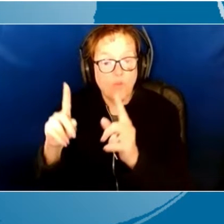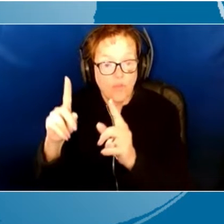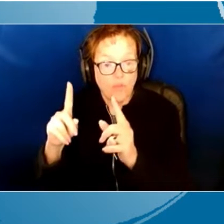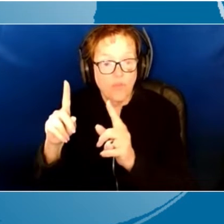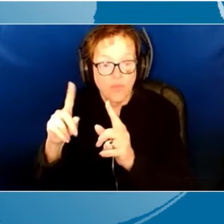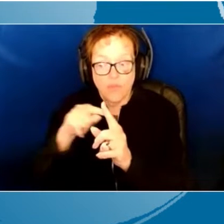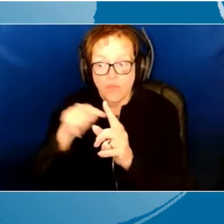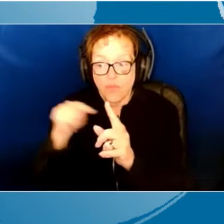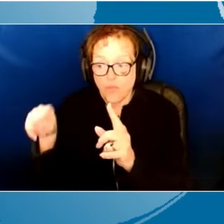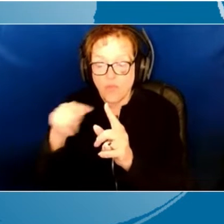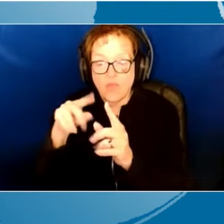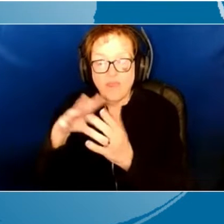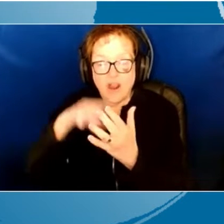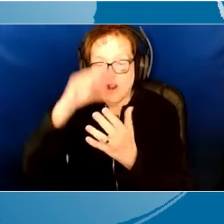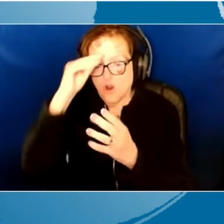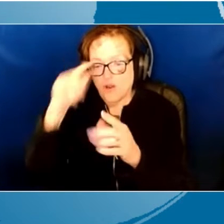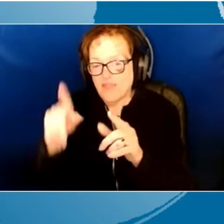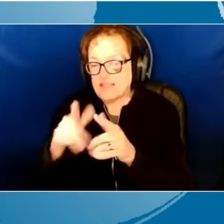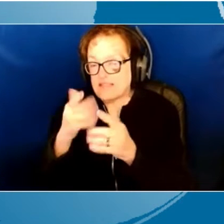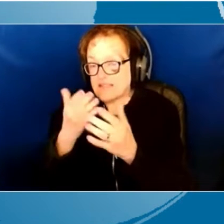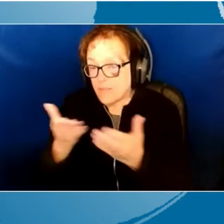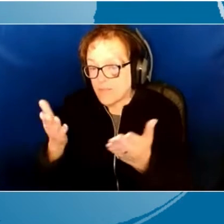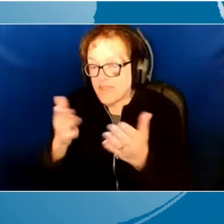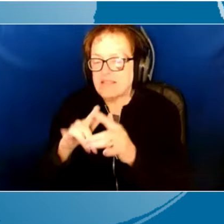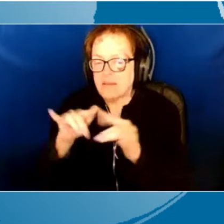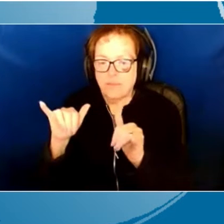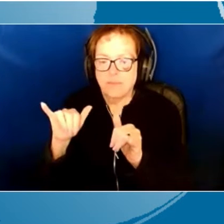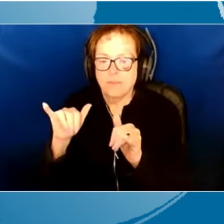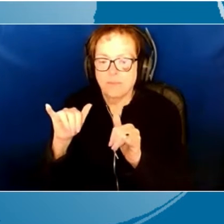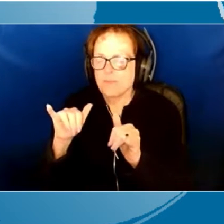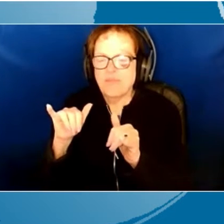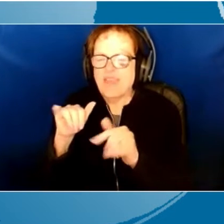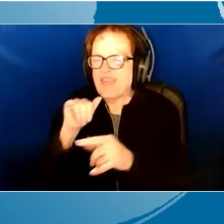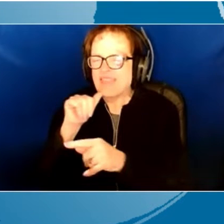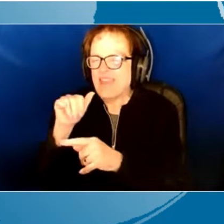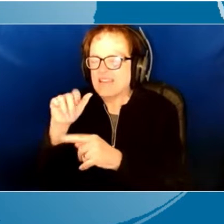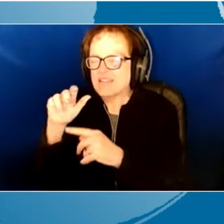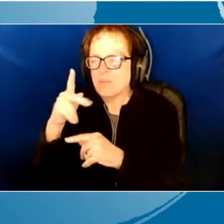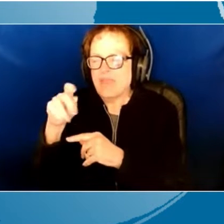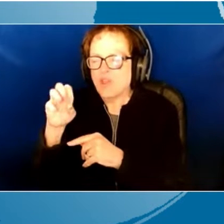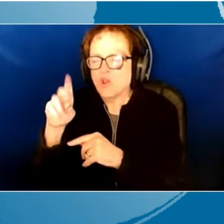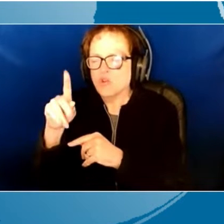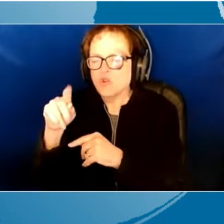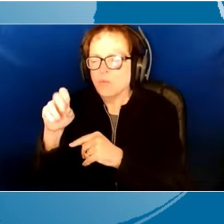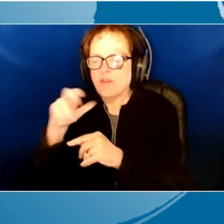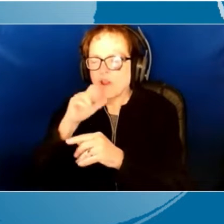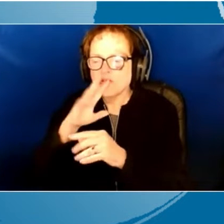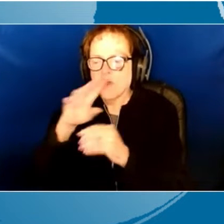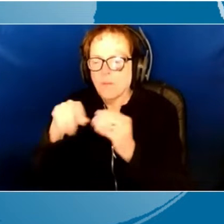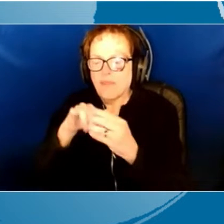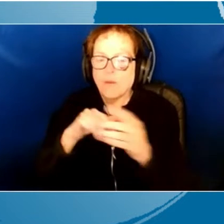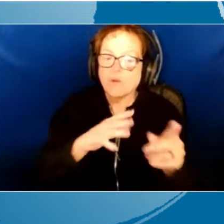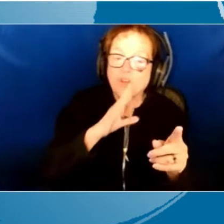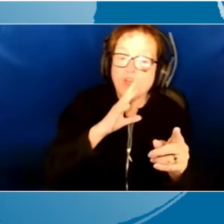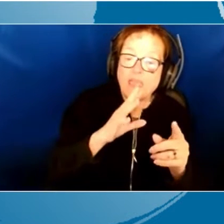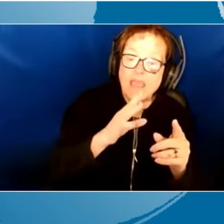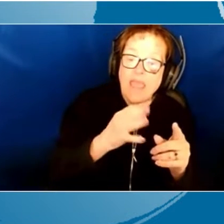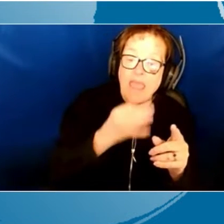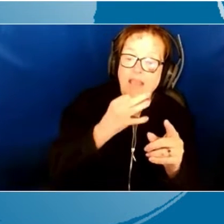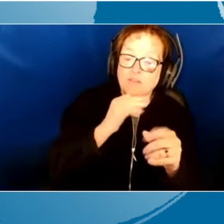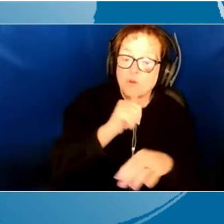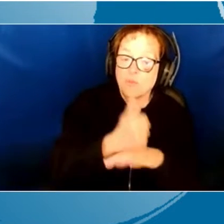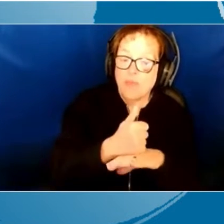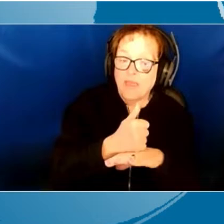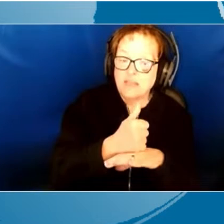are learning the same thing at the same time. That's not really the type of coaching we're talking about. We're talking about expert-based. But it's not a